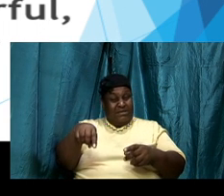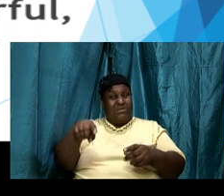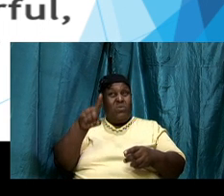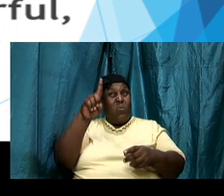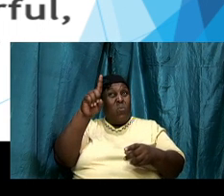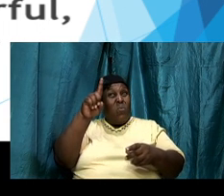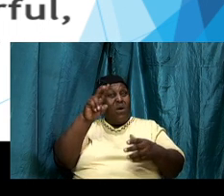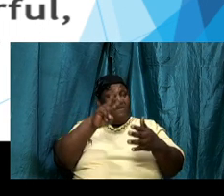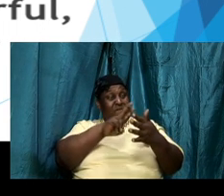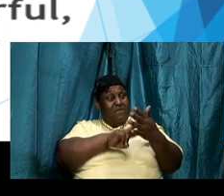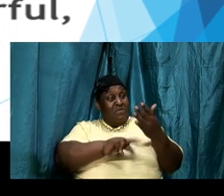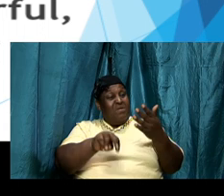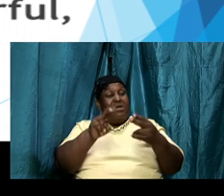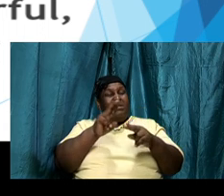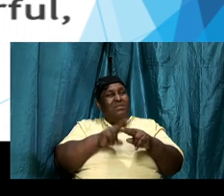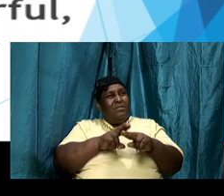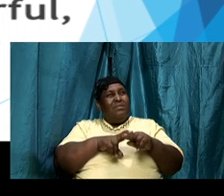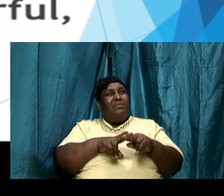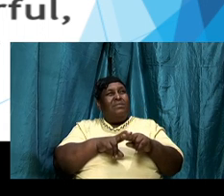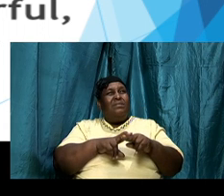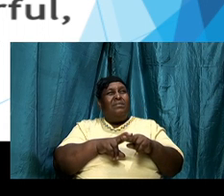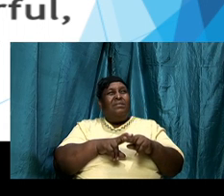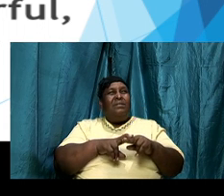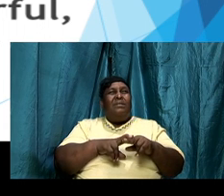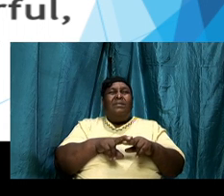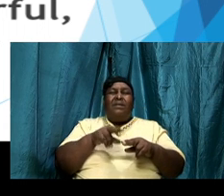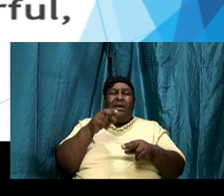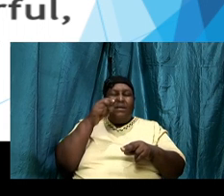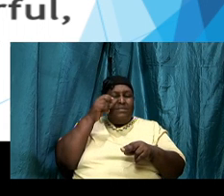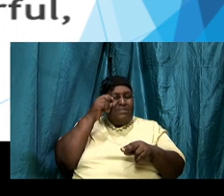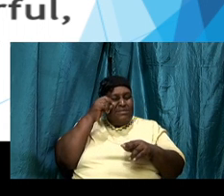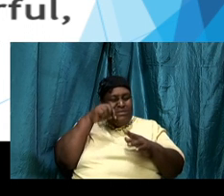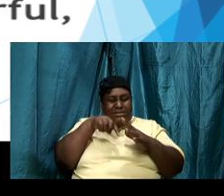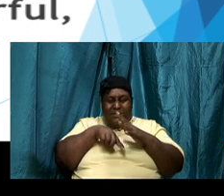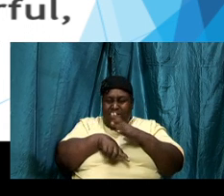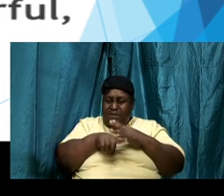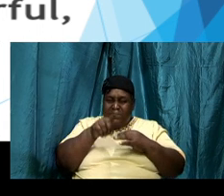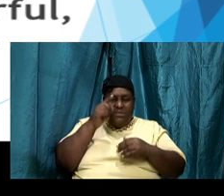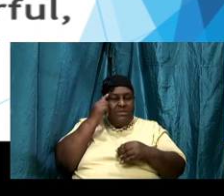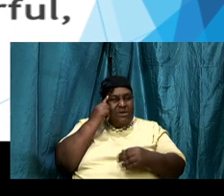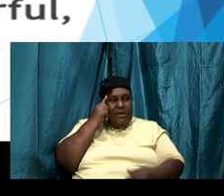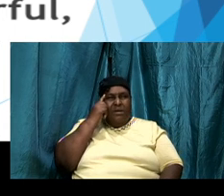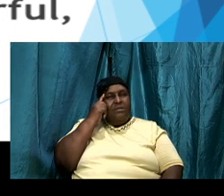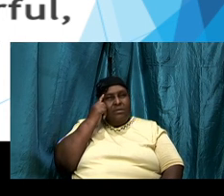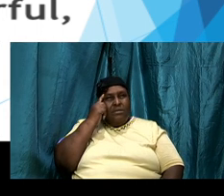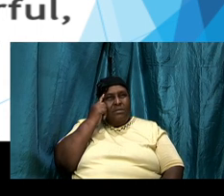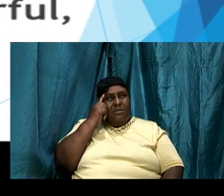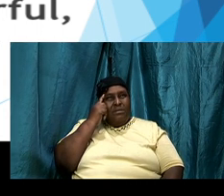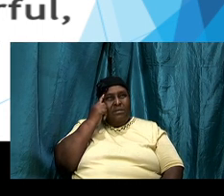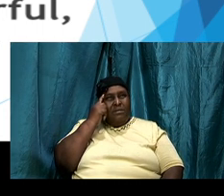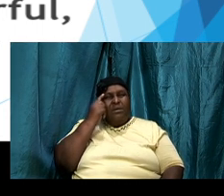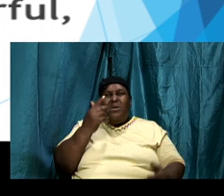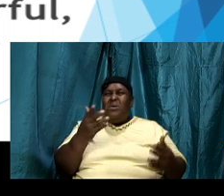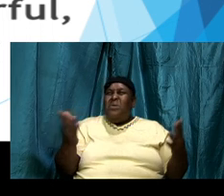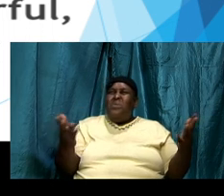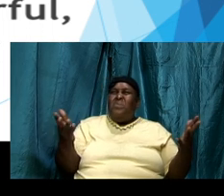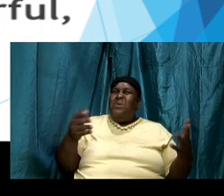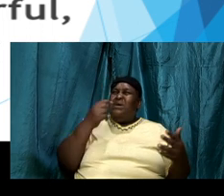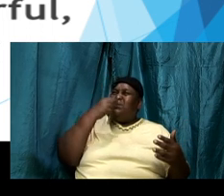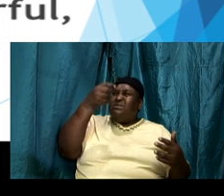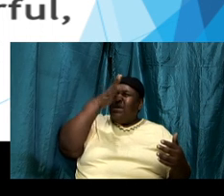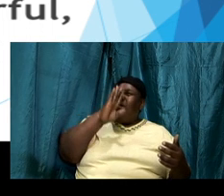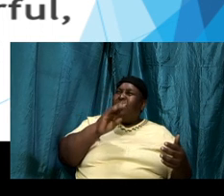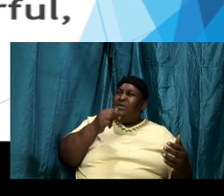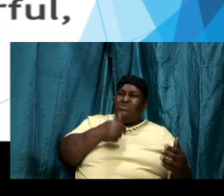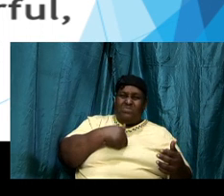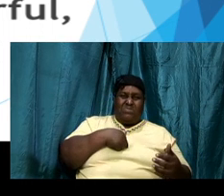sit back and start to deeply think about what God is saying in this